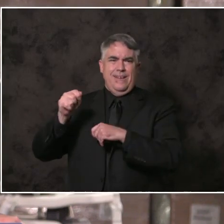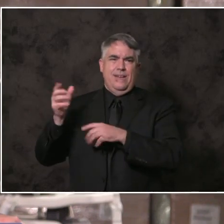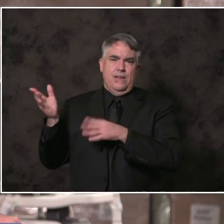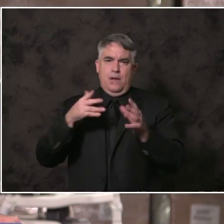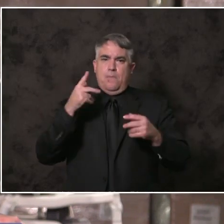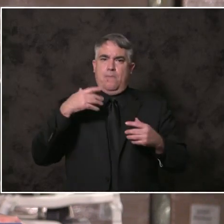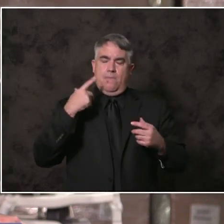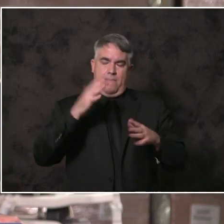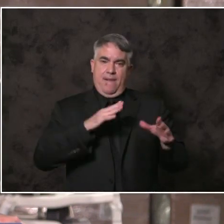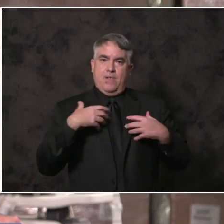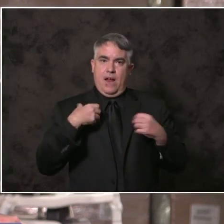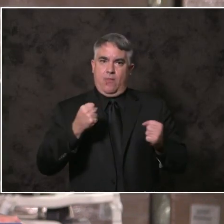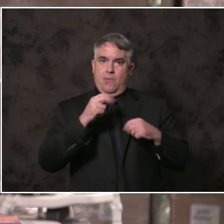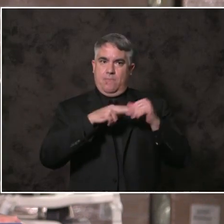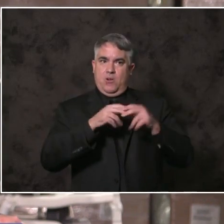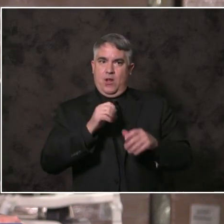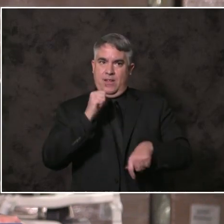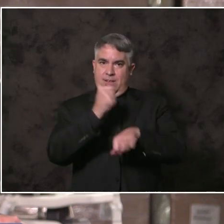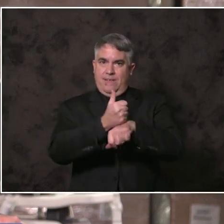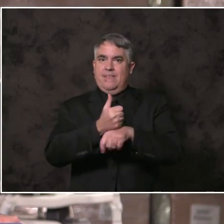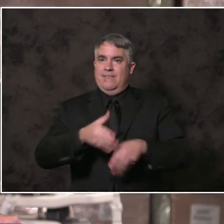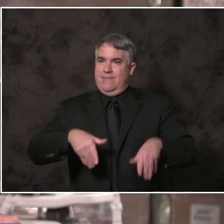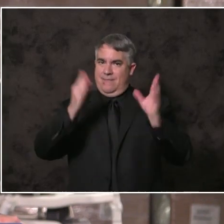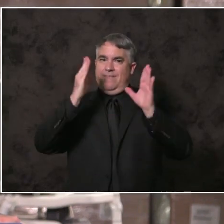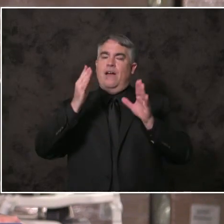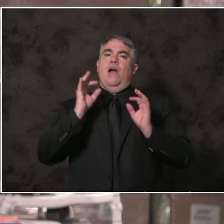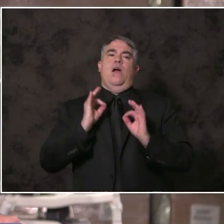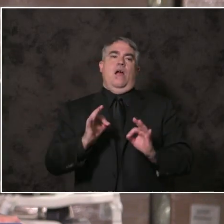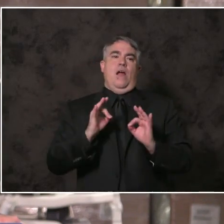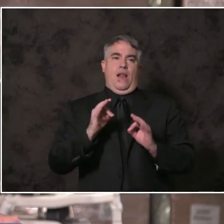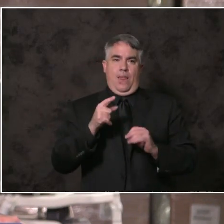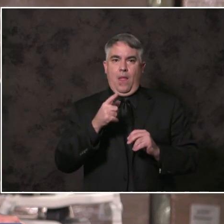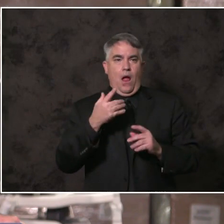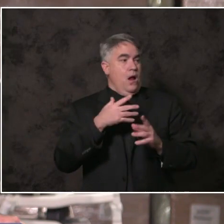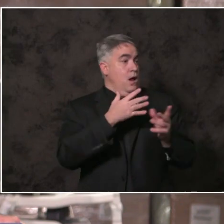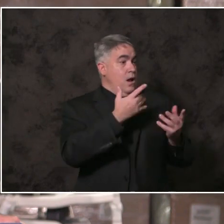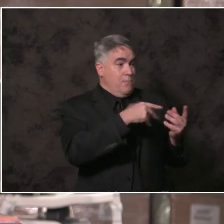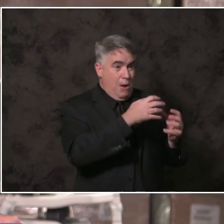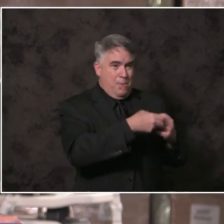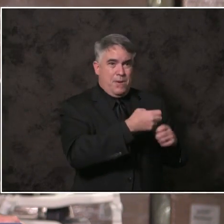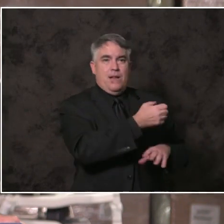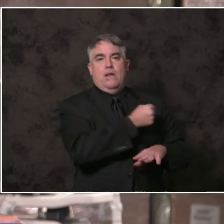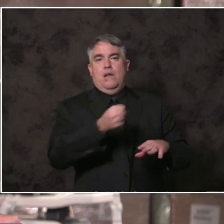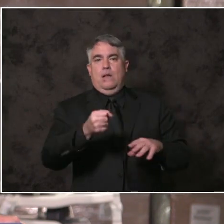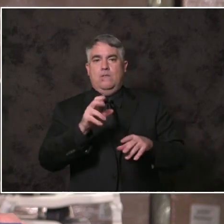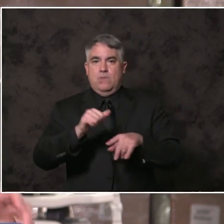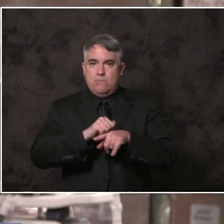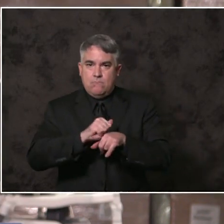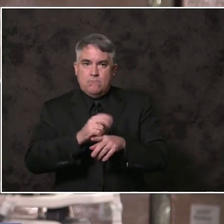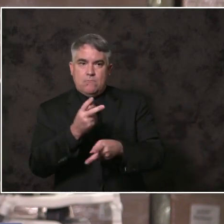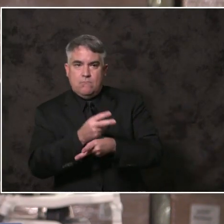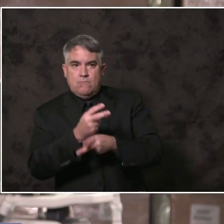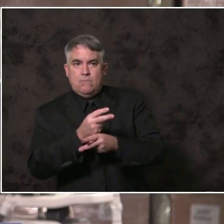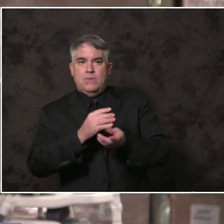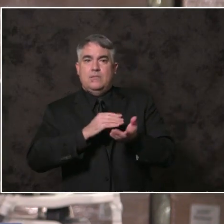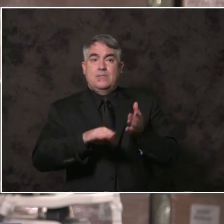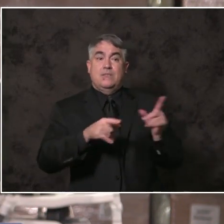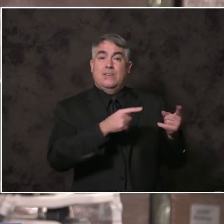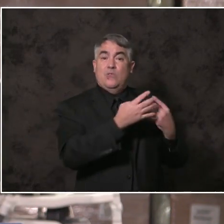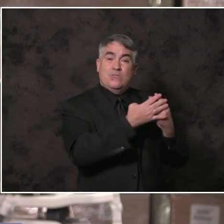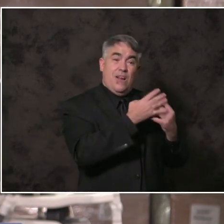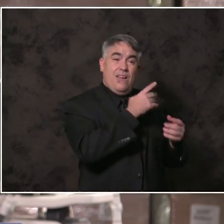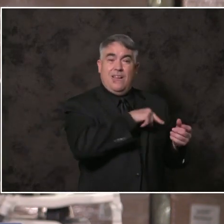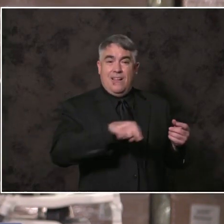every region of our county. And when individuals are ready for discharge, it won't be back onto the streets with no ability to